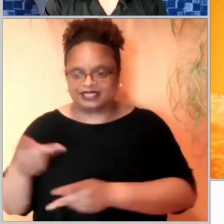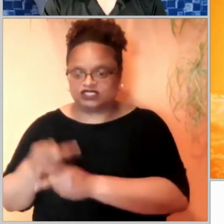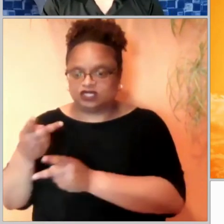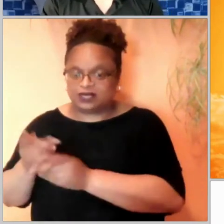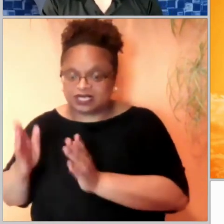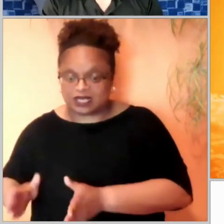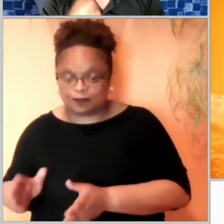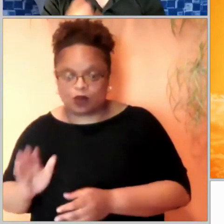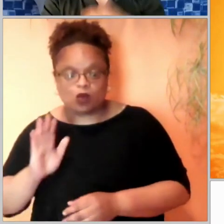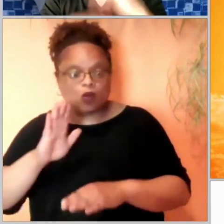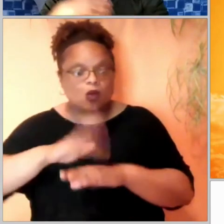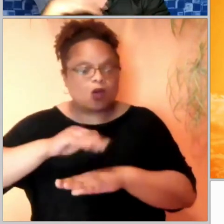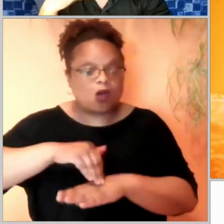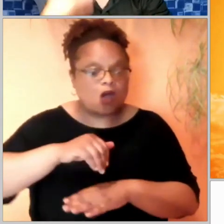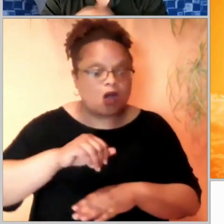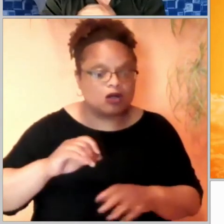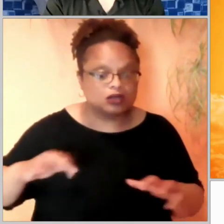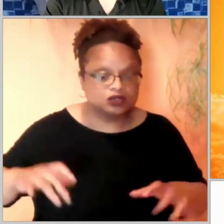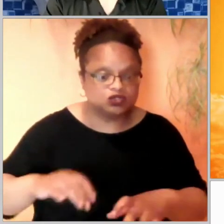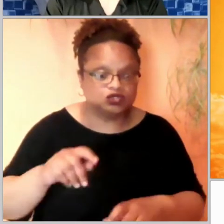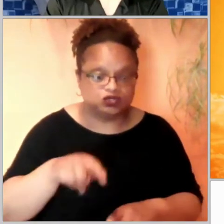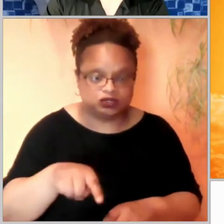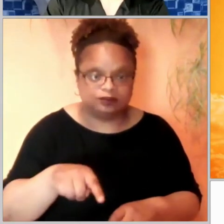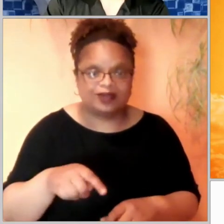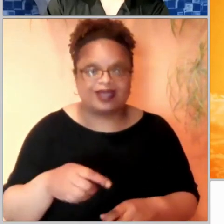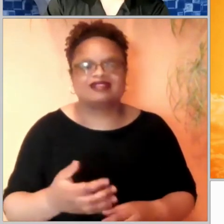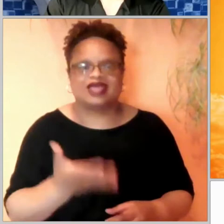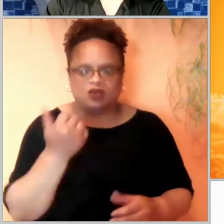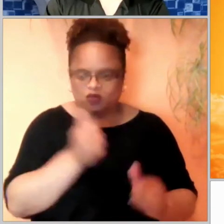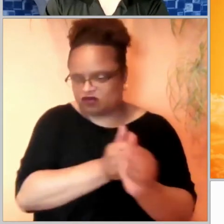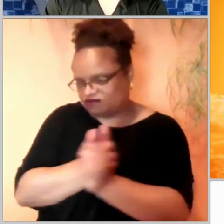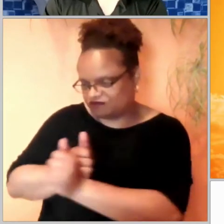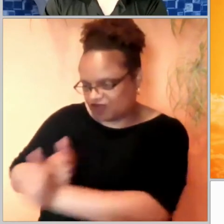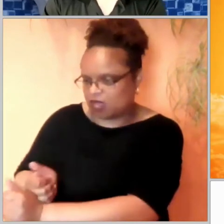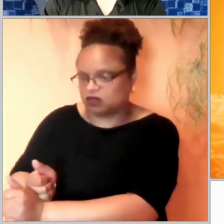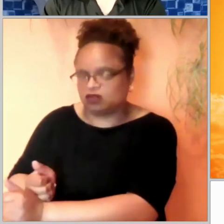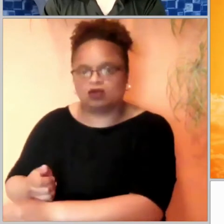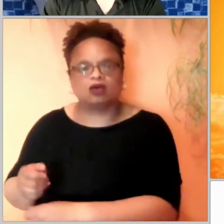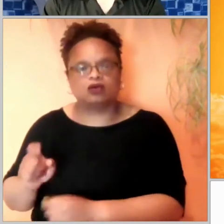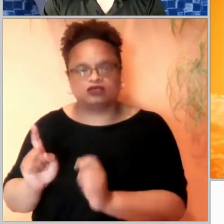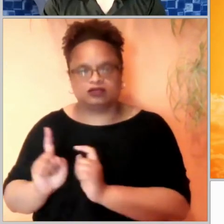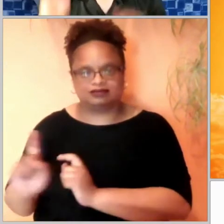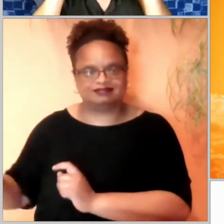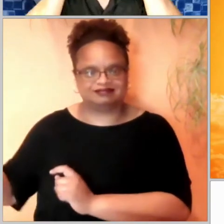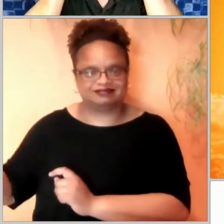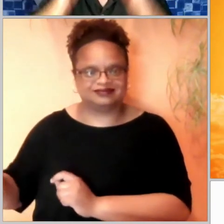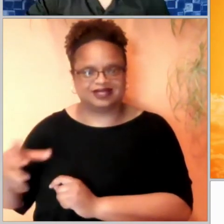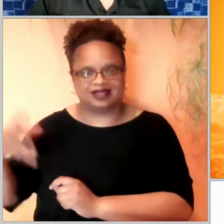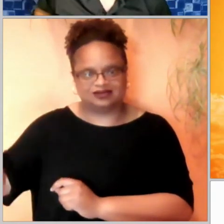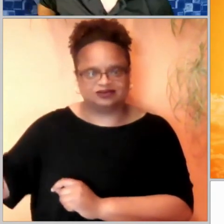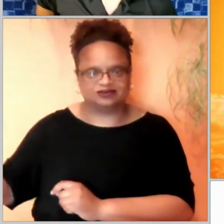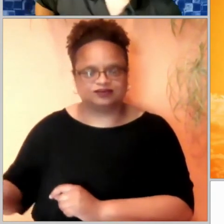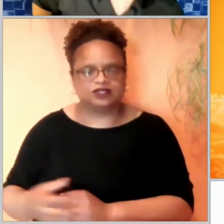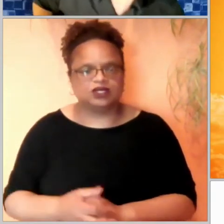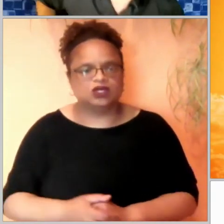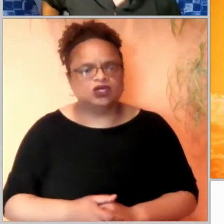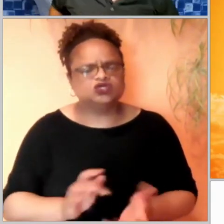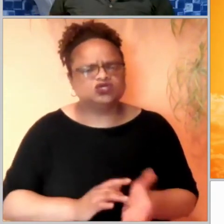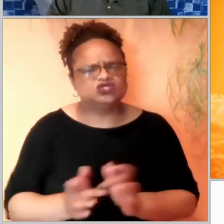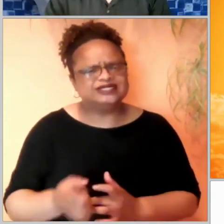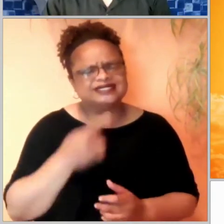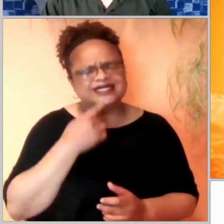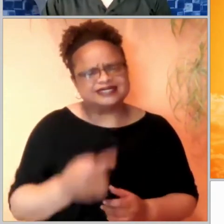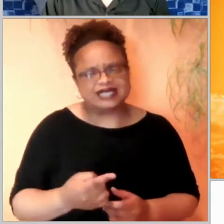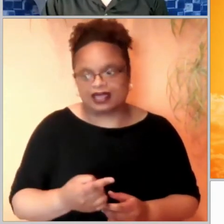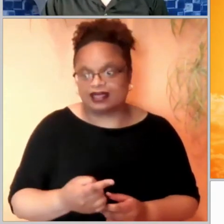that they knew. And then the cycle of herding the sheep in the fields would begin all over again. So Jesus says not only